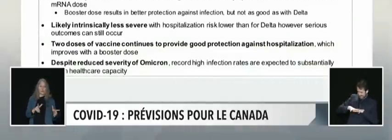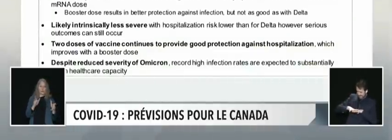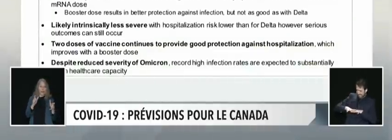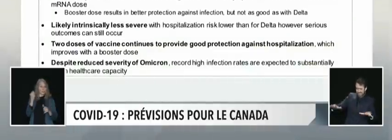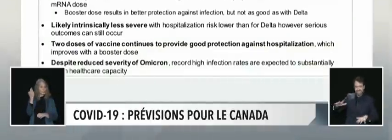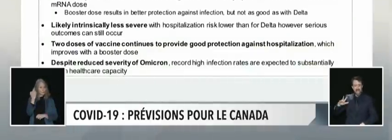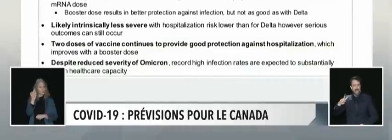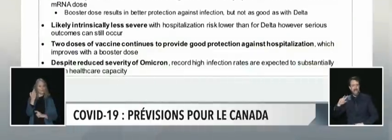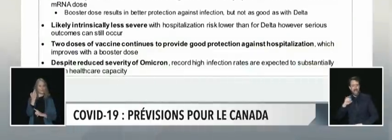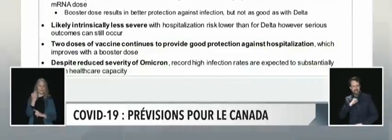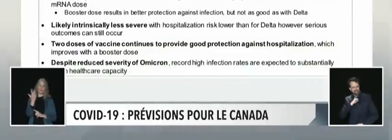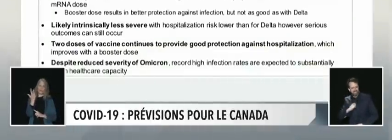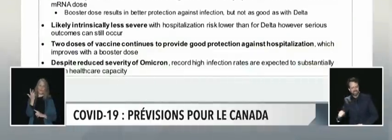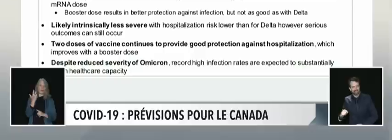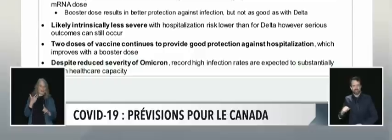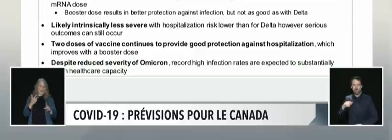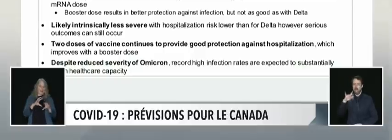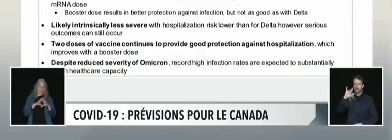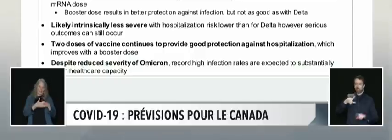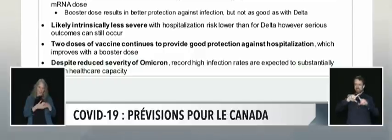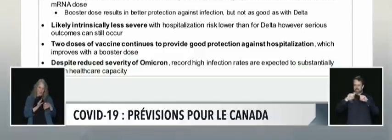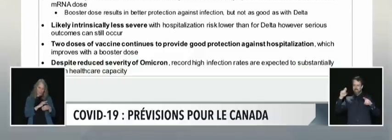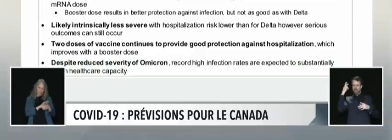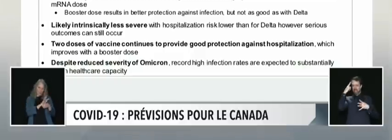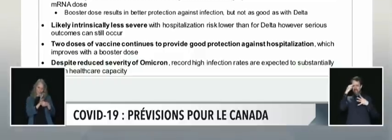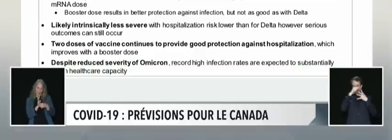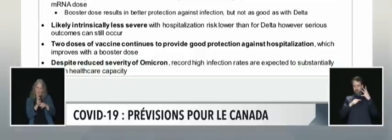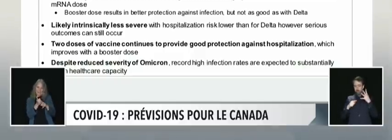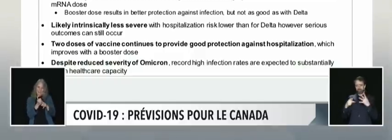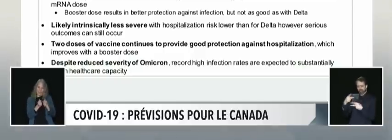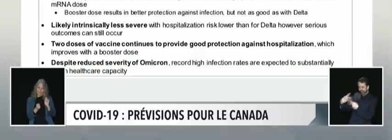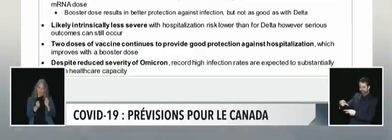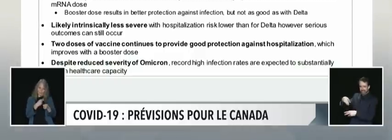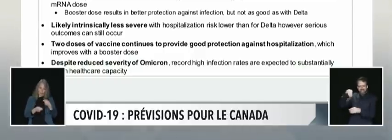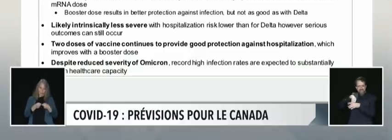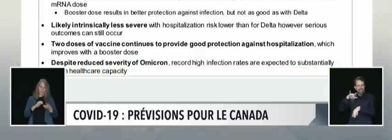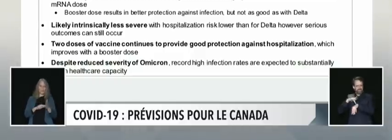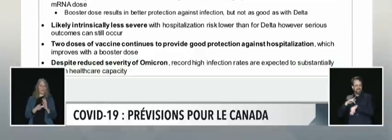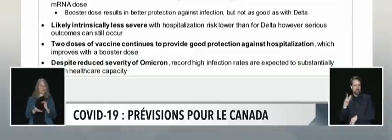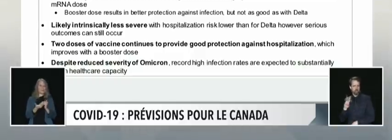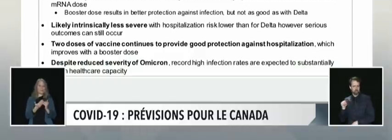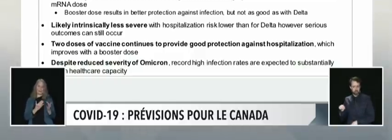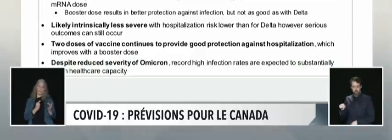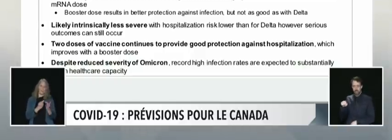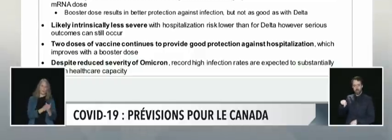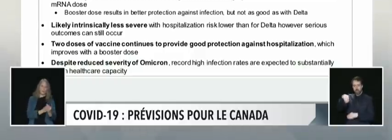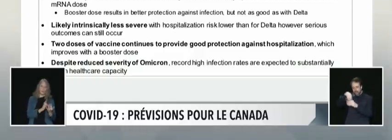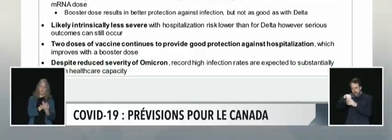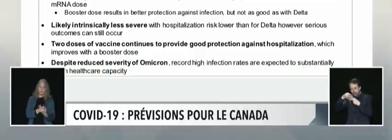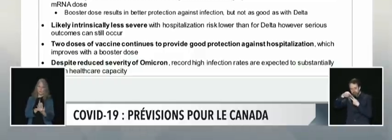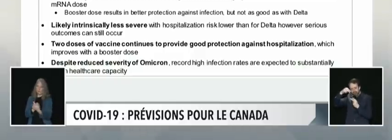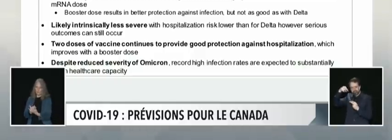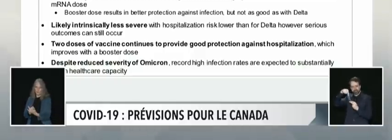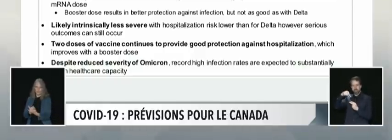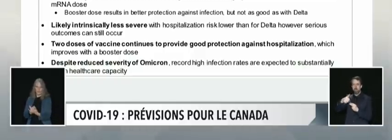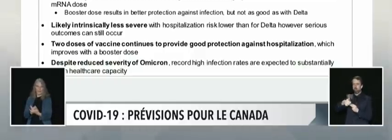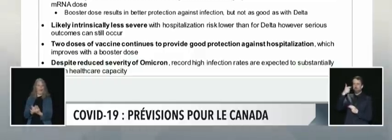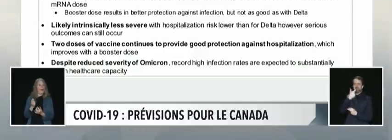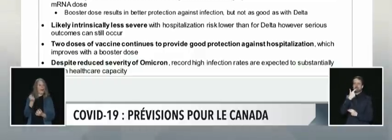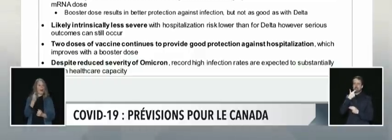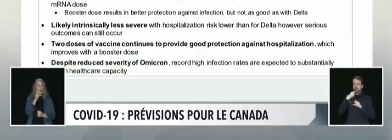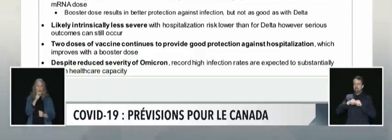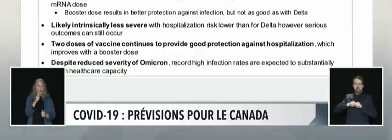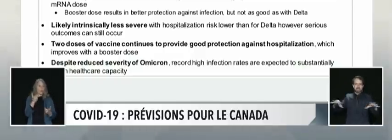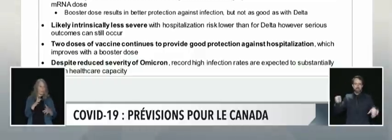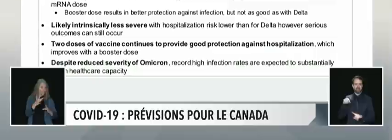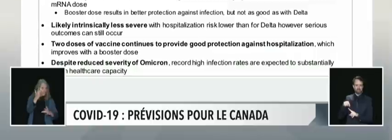characteristics of the virus that makes it more transmissible and increased ability to evade prior immunity